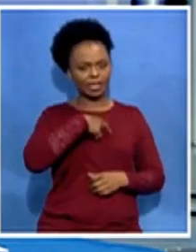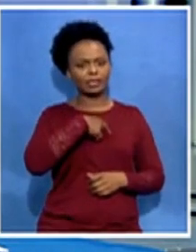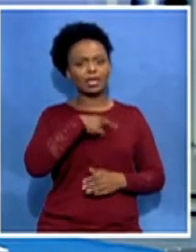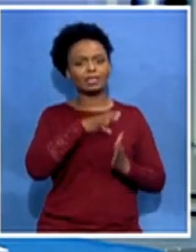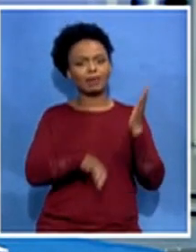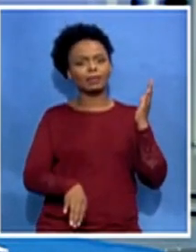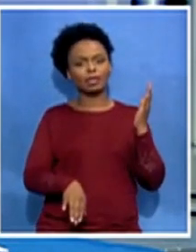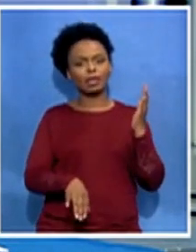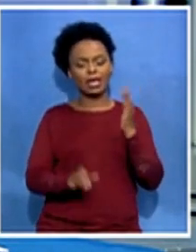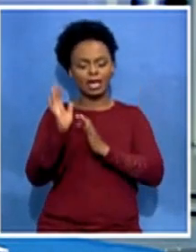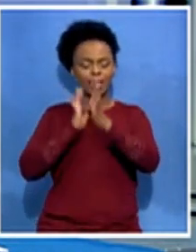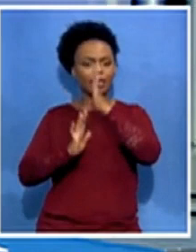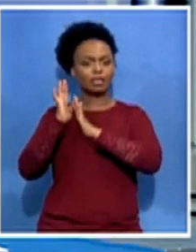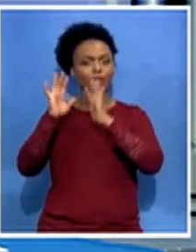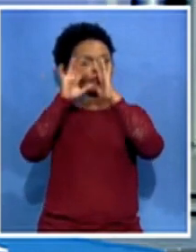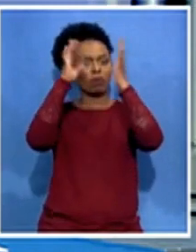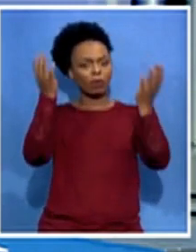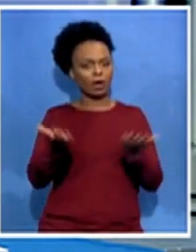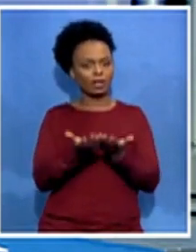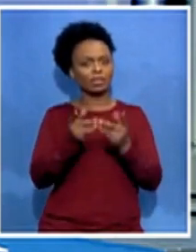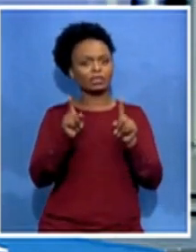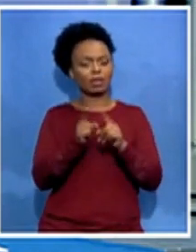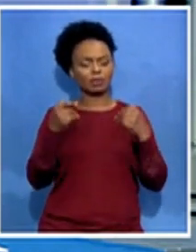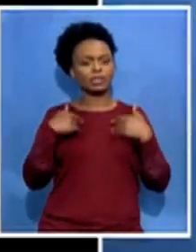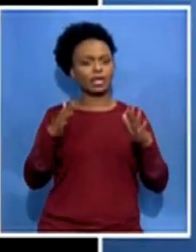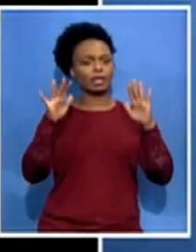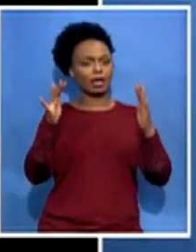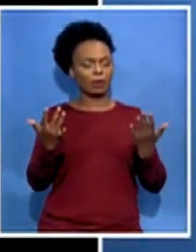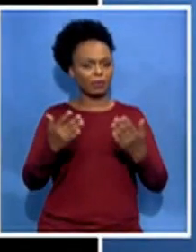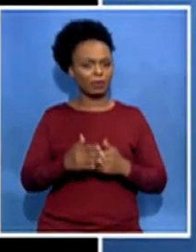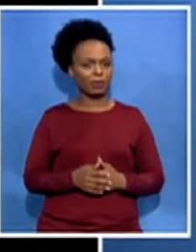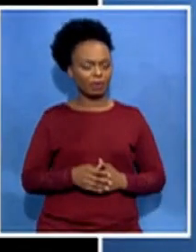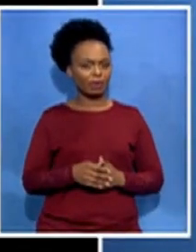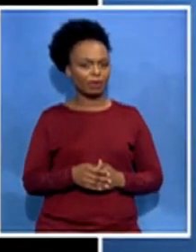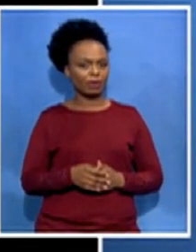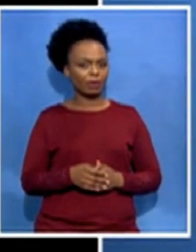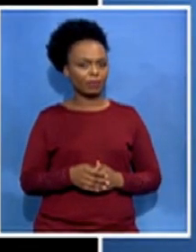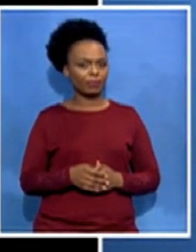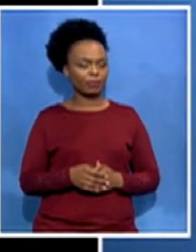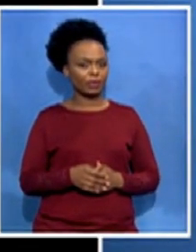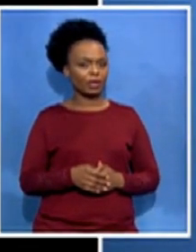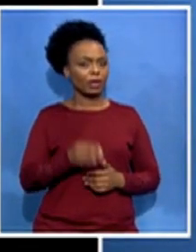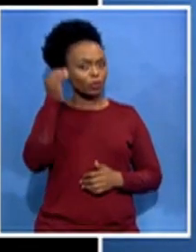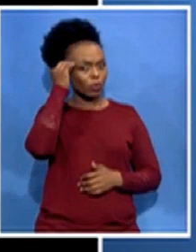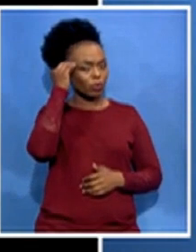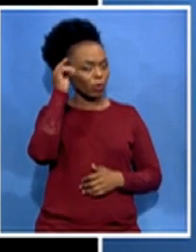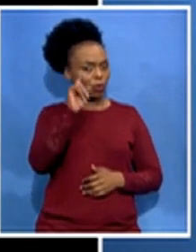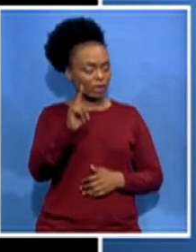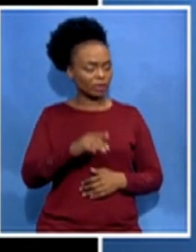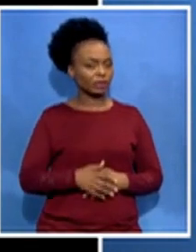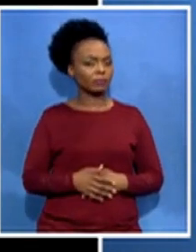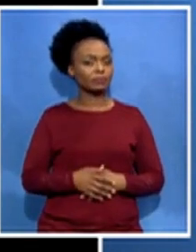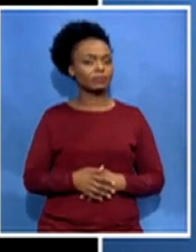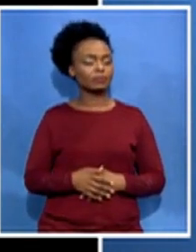it start well you know what you know that the attention was started and it really